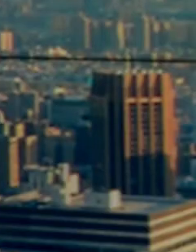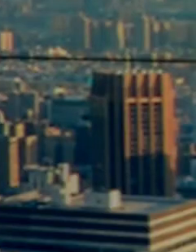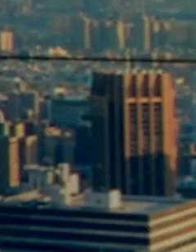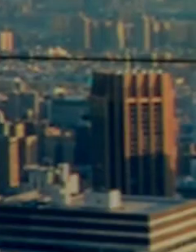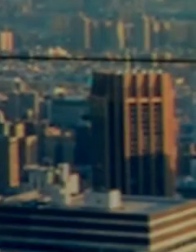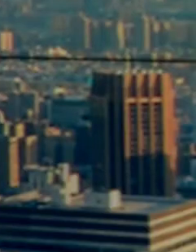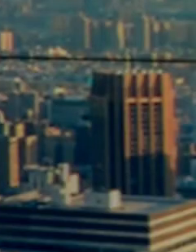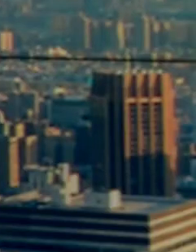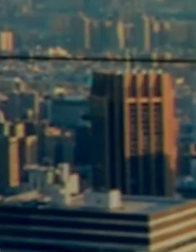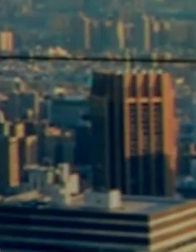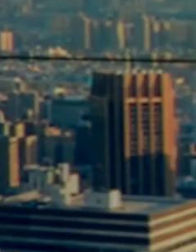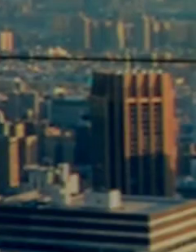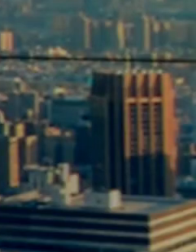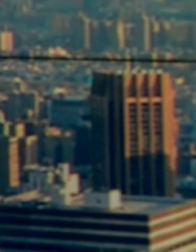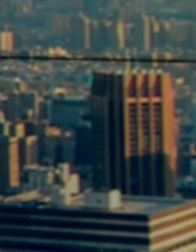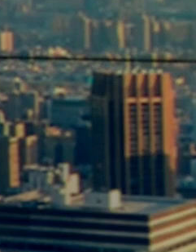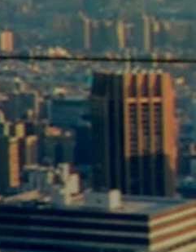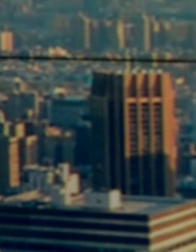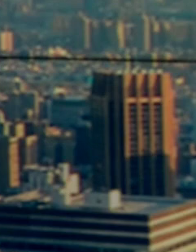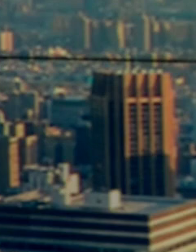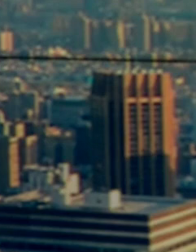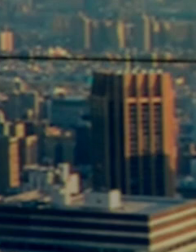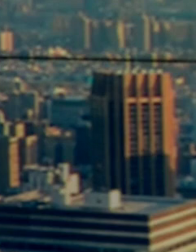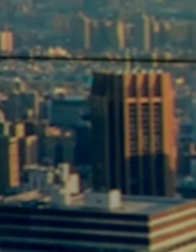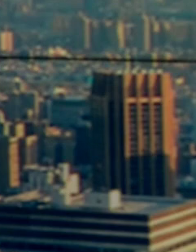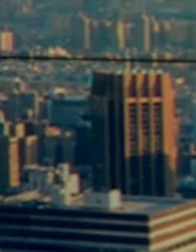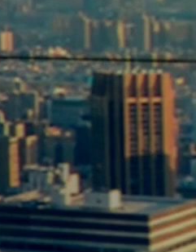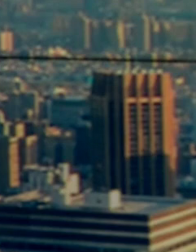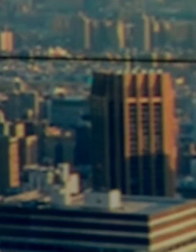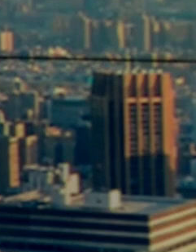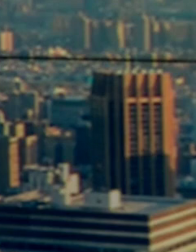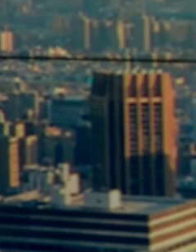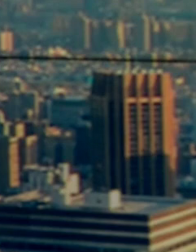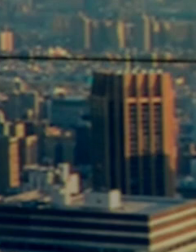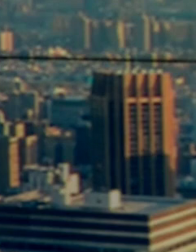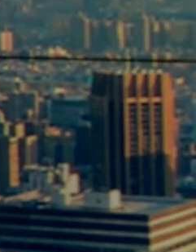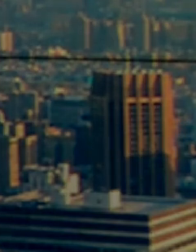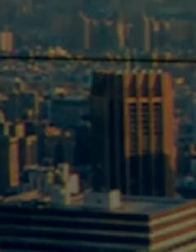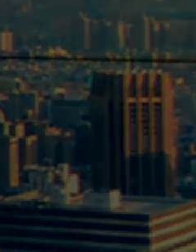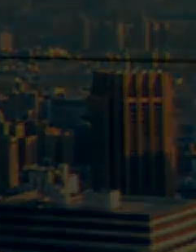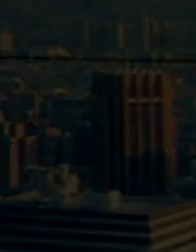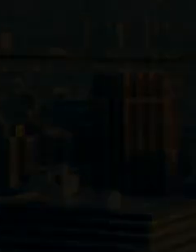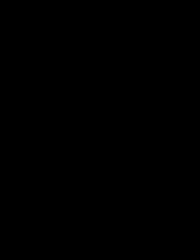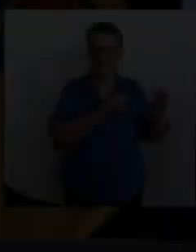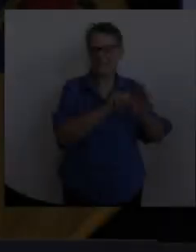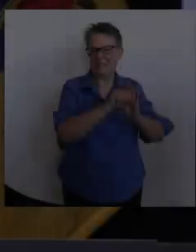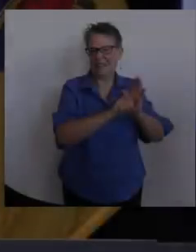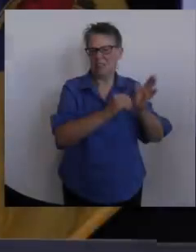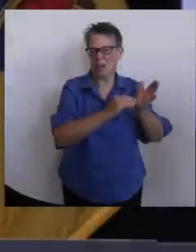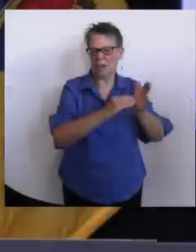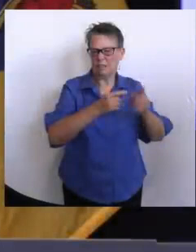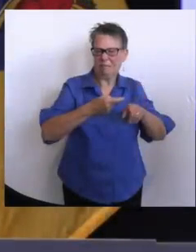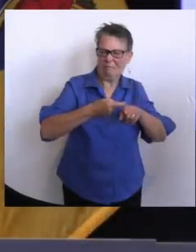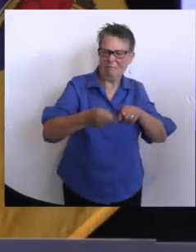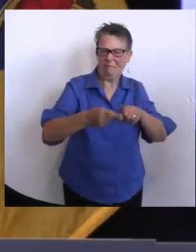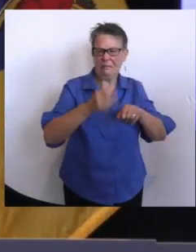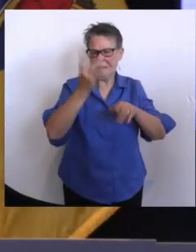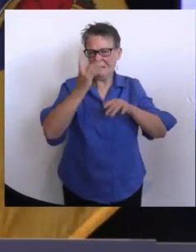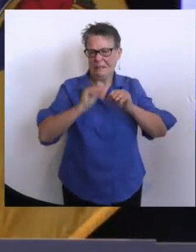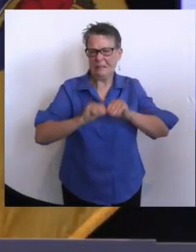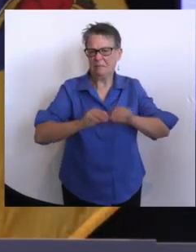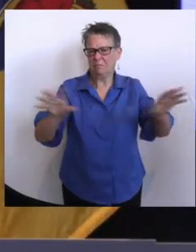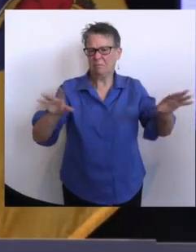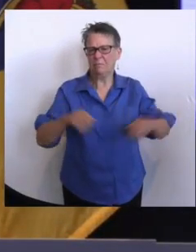Governor Murphy is giving an update on the coronavirus pandemic in New Jersey. Let's go to it now. Familiar face. Good to have you